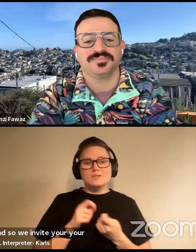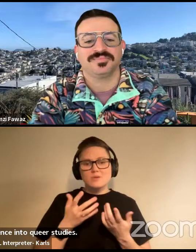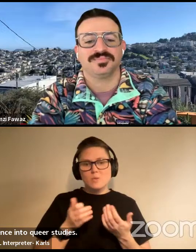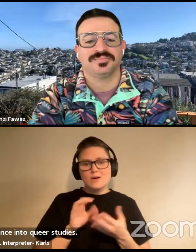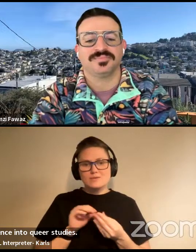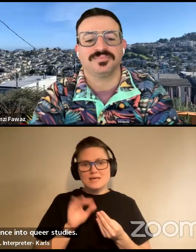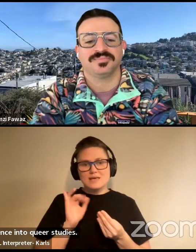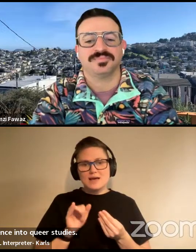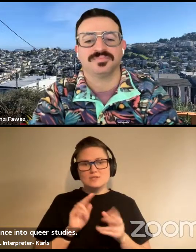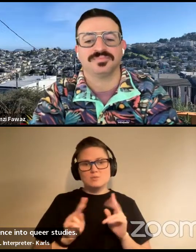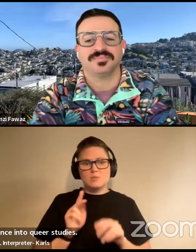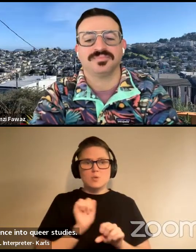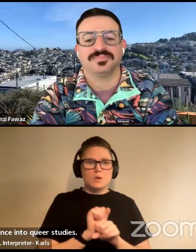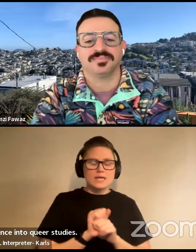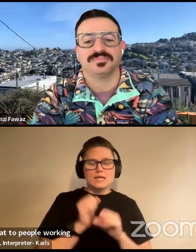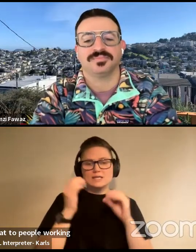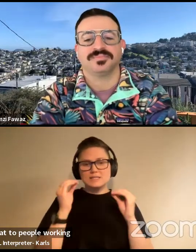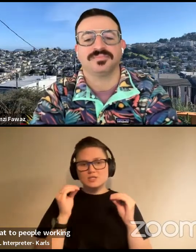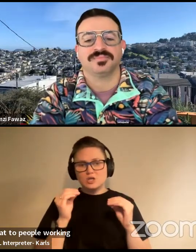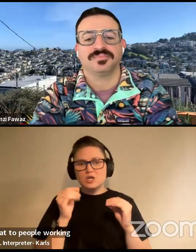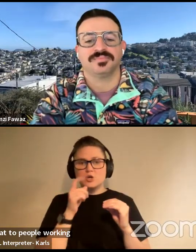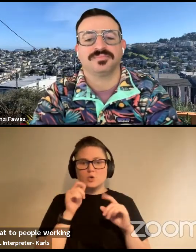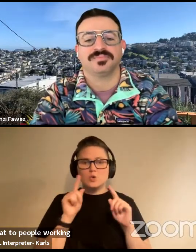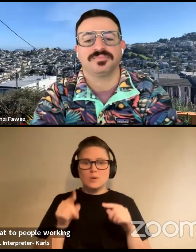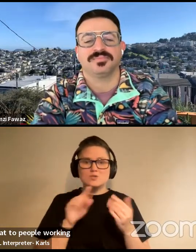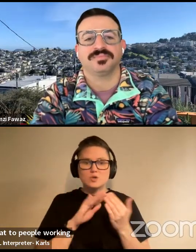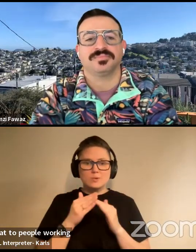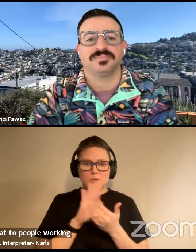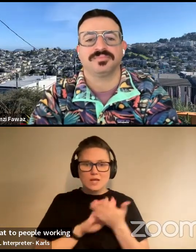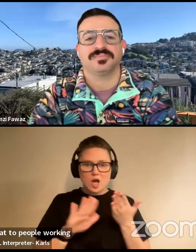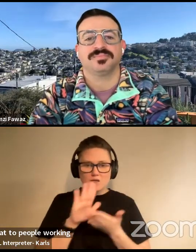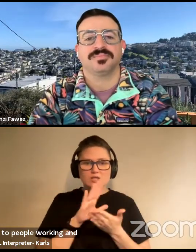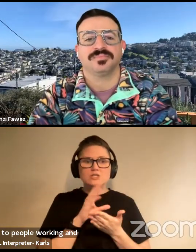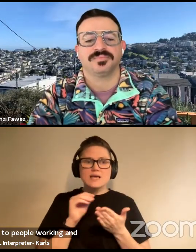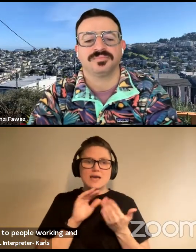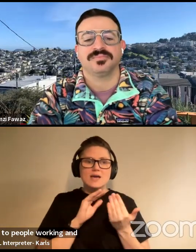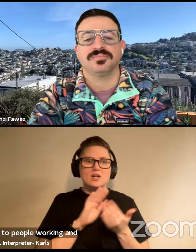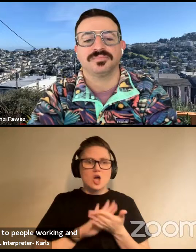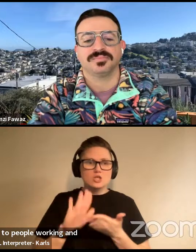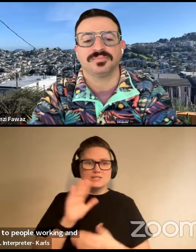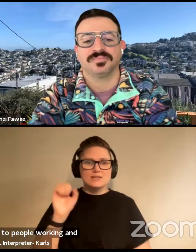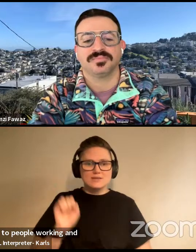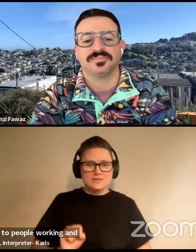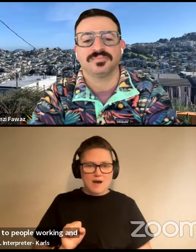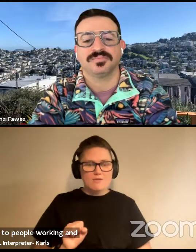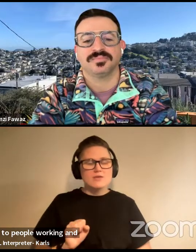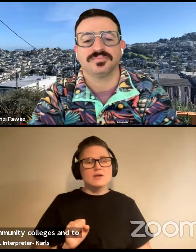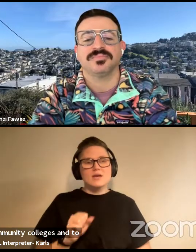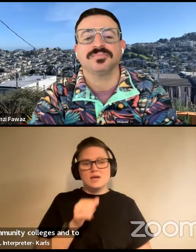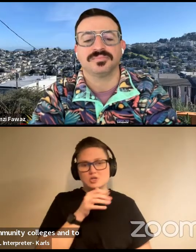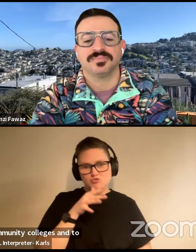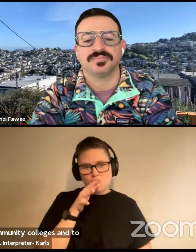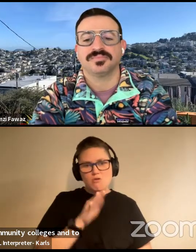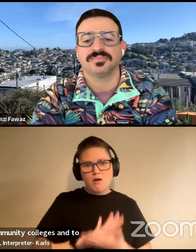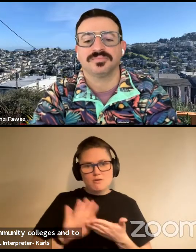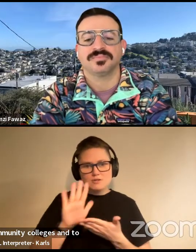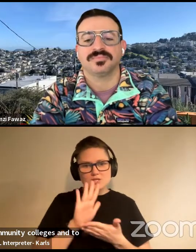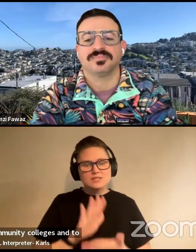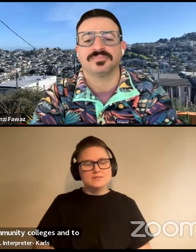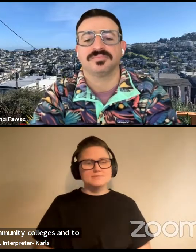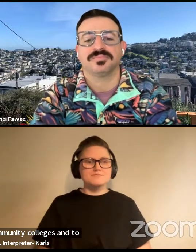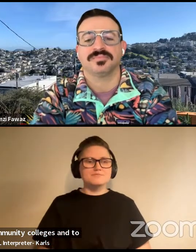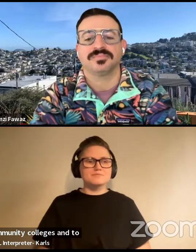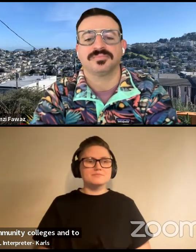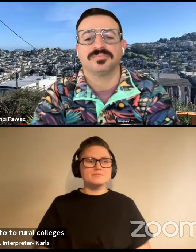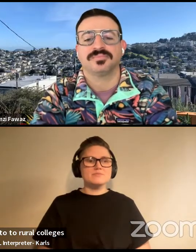working and teaching and who went to community colleges and to colleges in the South and to, um, to rural colleges. Um, it's those